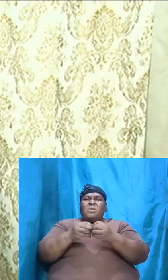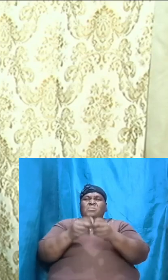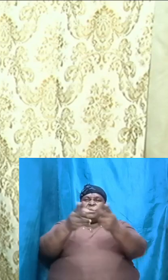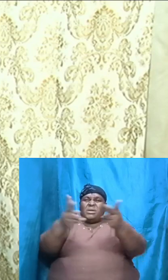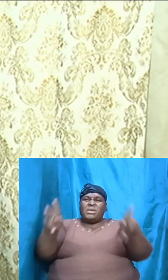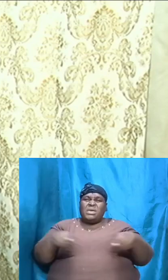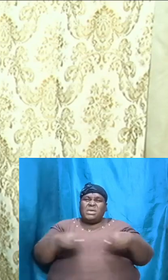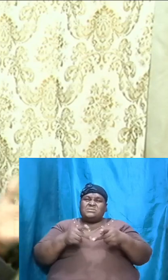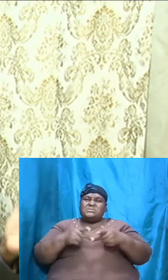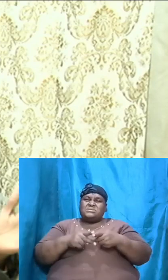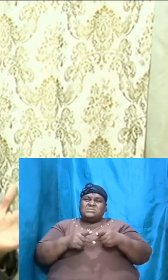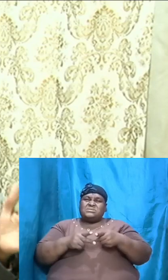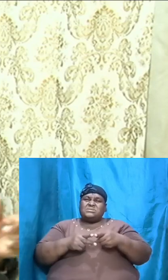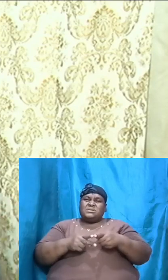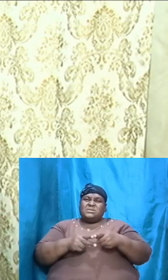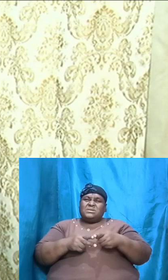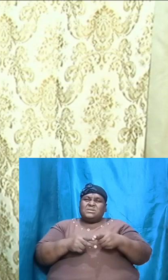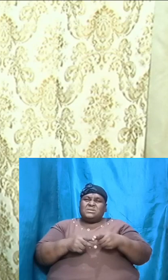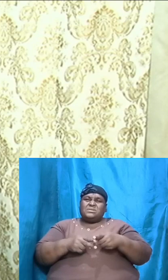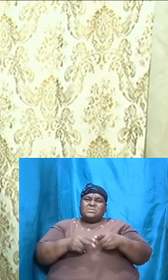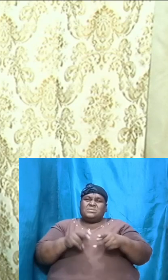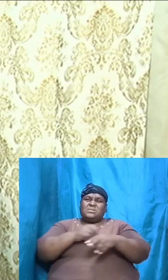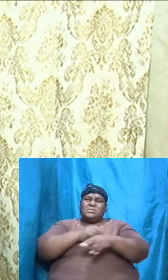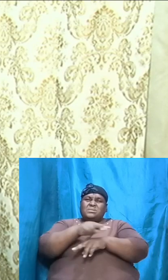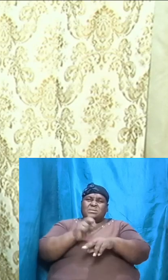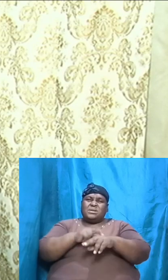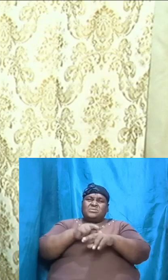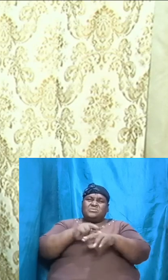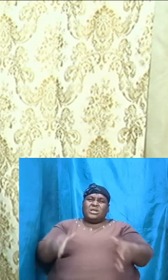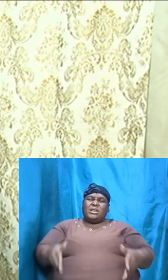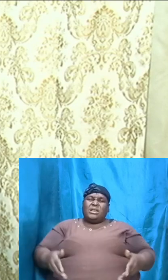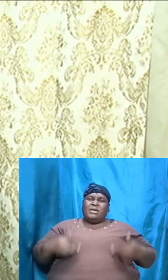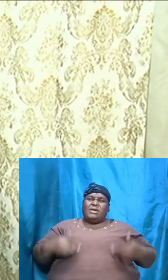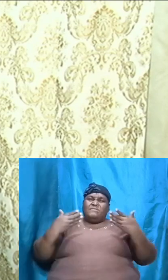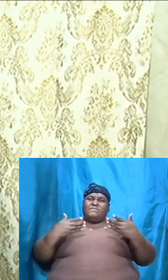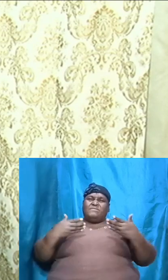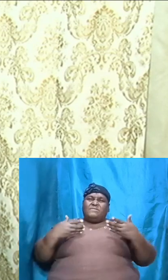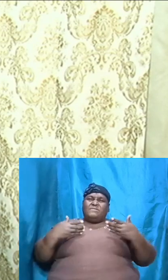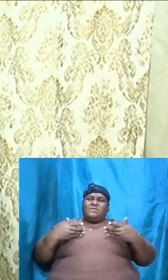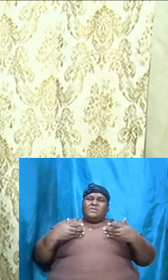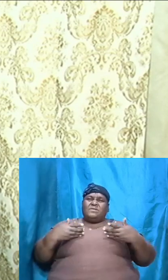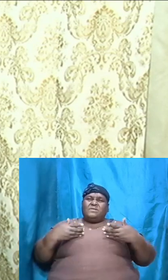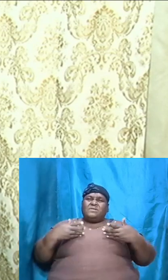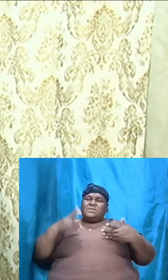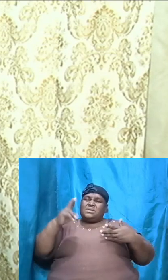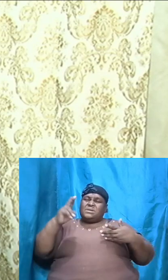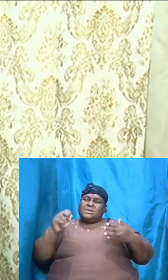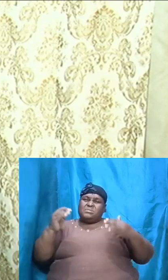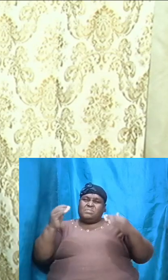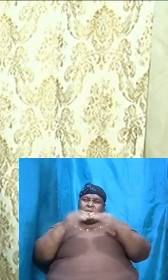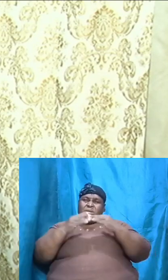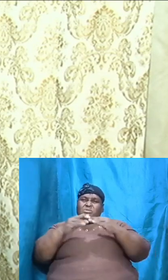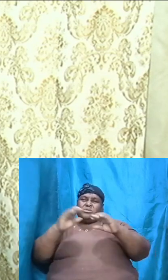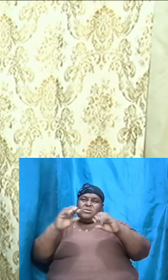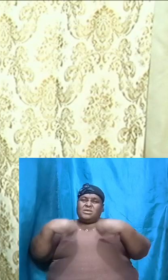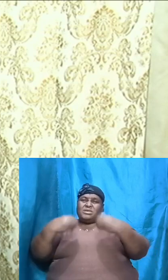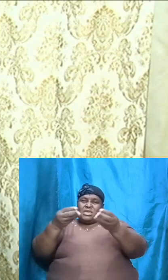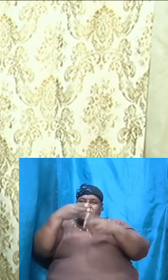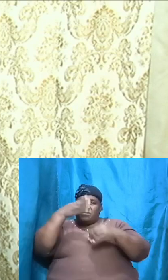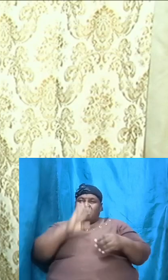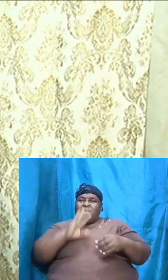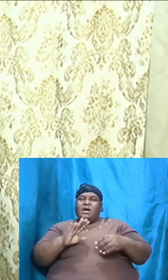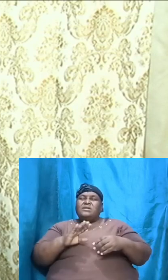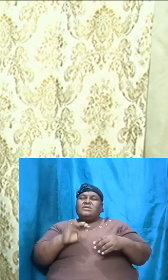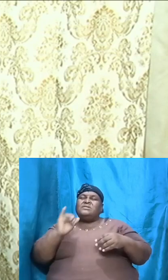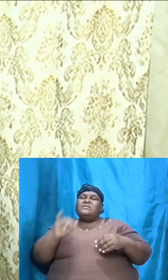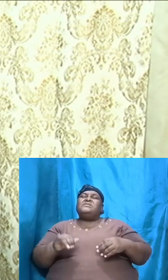we need to be balanced and we need to give to Caesar that which is due to Caesar but we must give to God that which